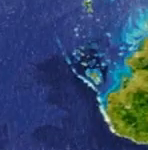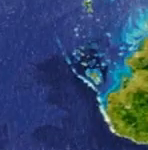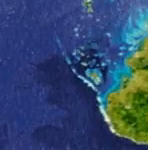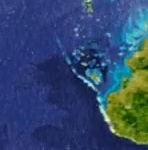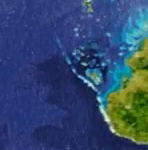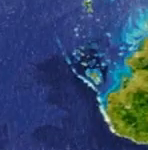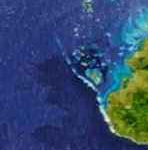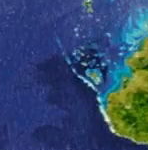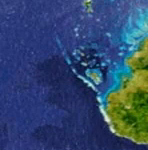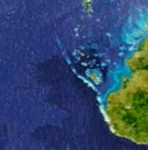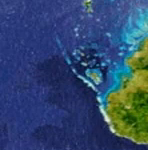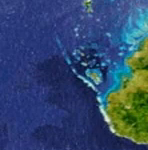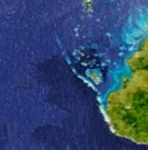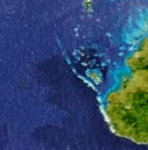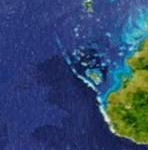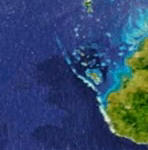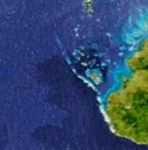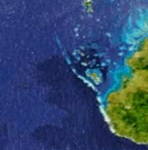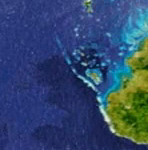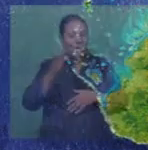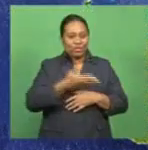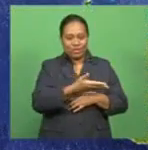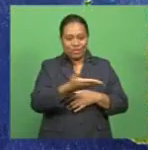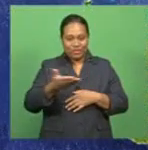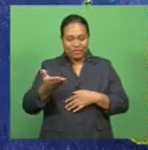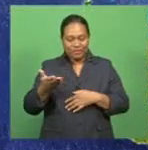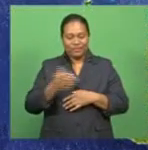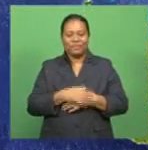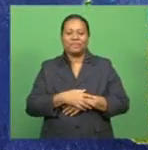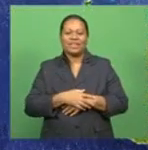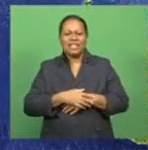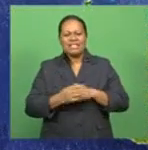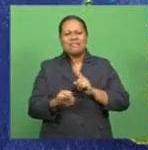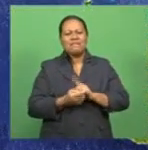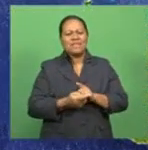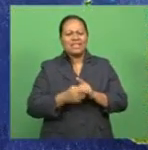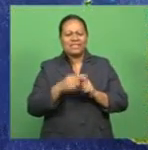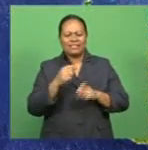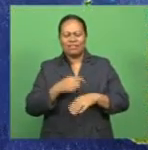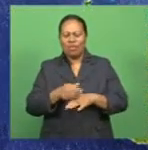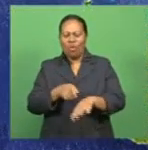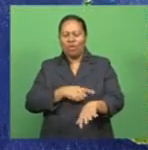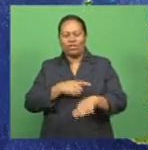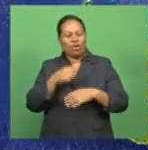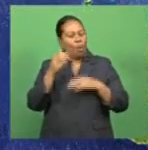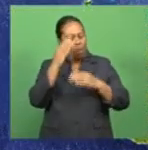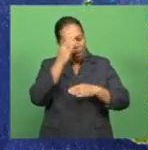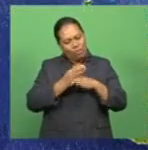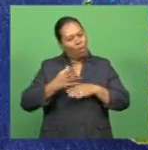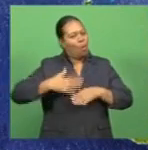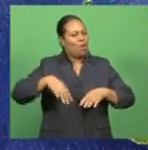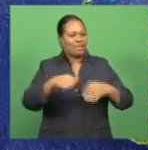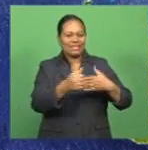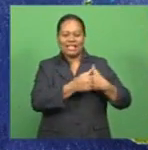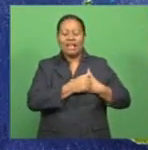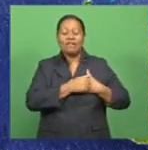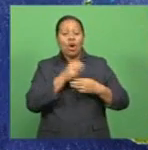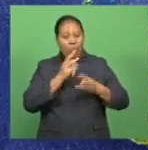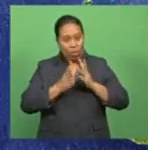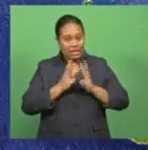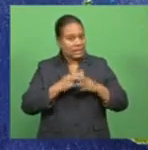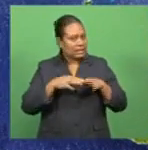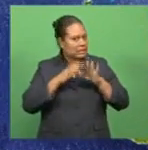A big aloha to you. We are meeting after some time, so hope you're all safe. Now to the weather. It's been